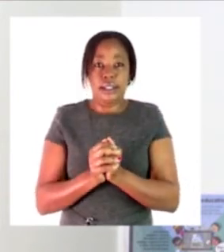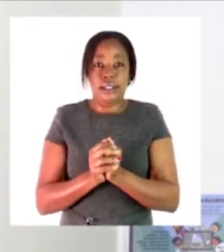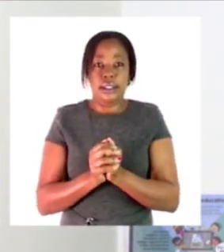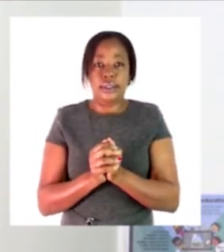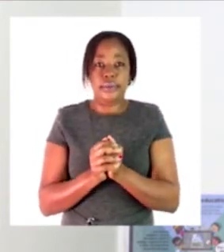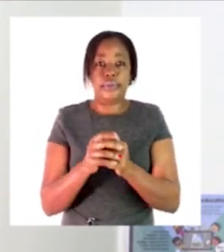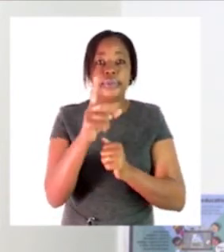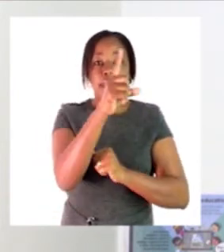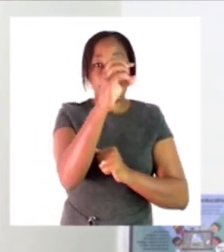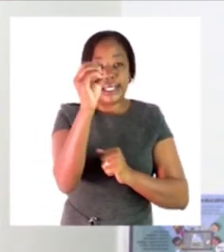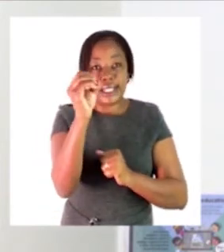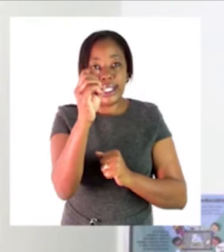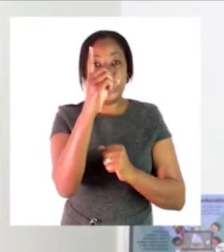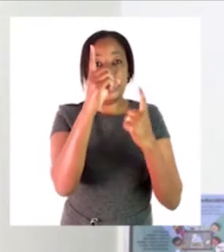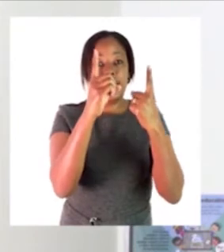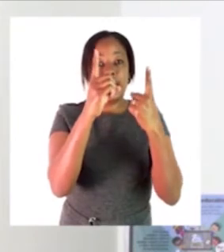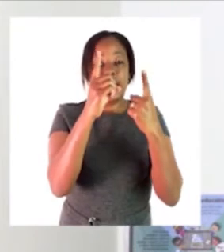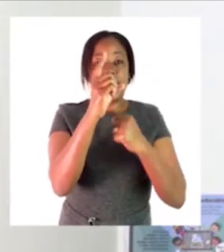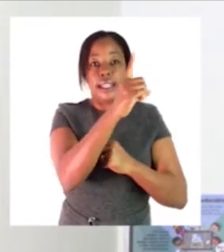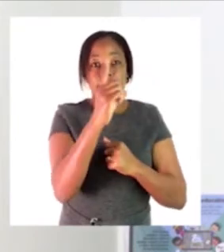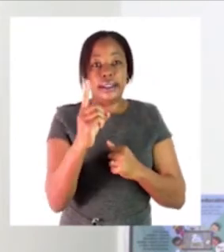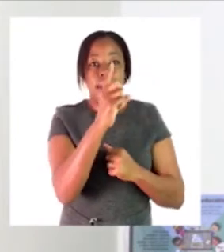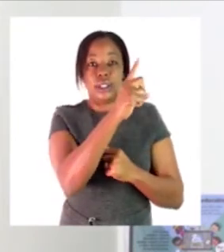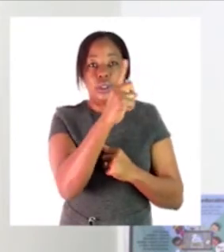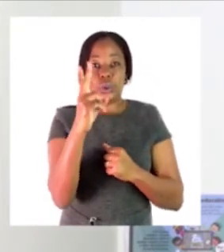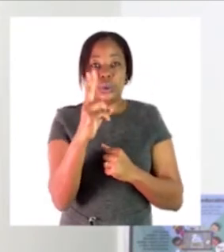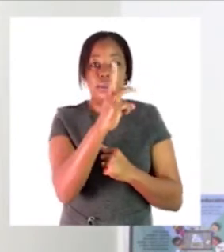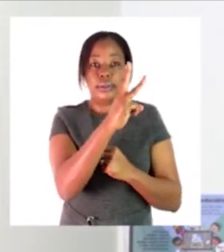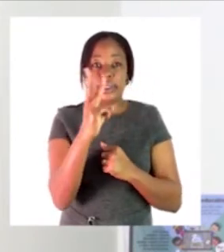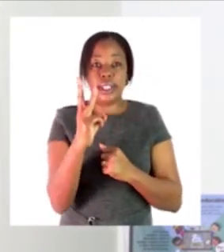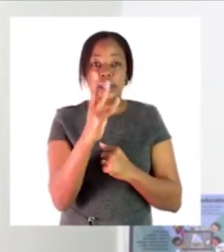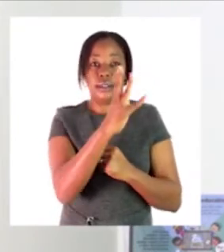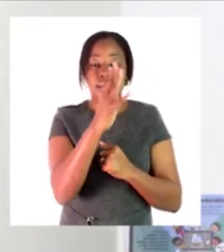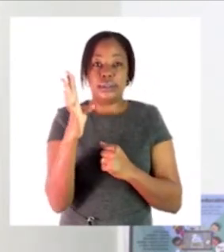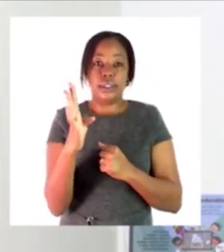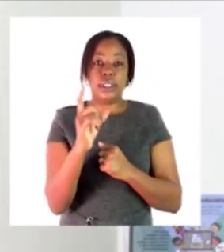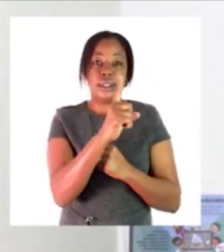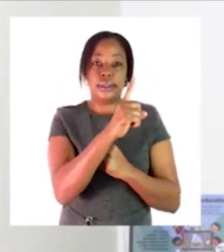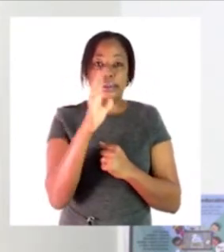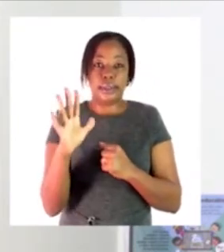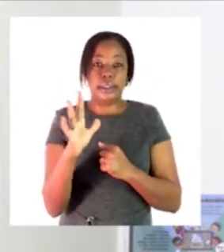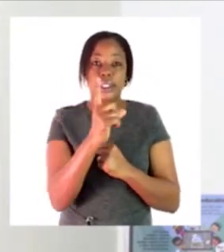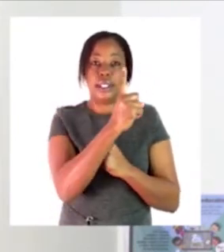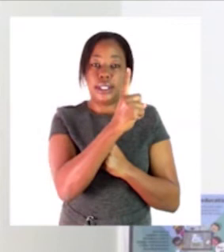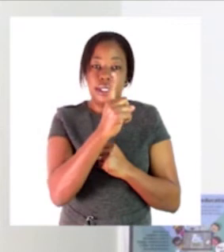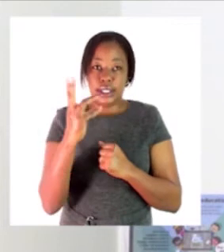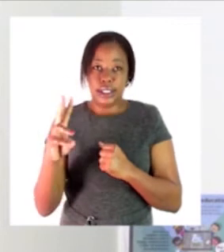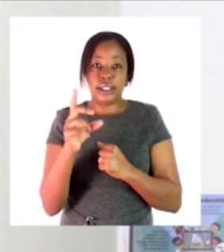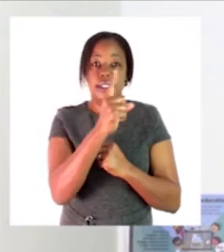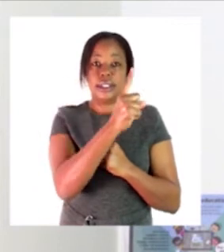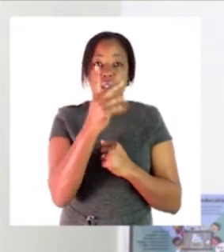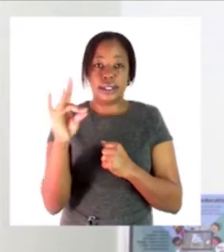12 13 14 15 16 17 18 so our answer is